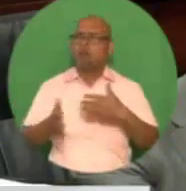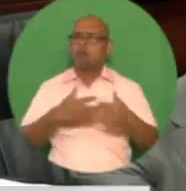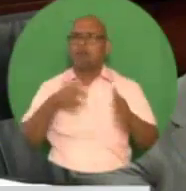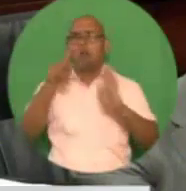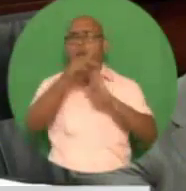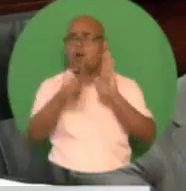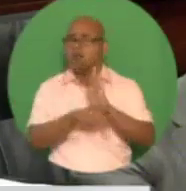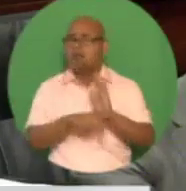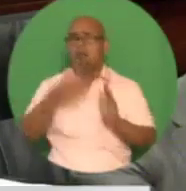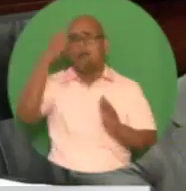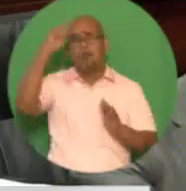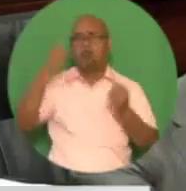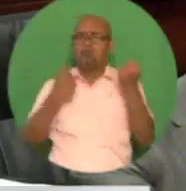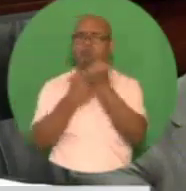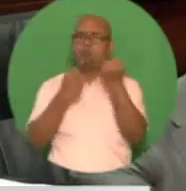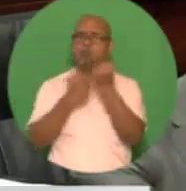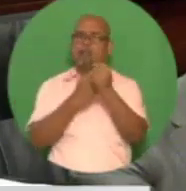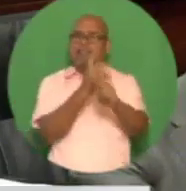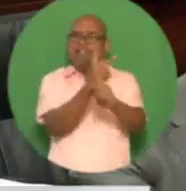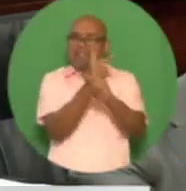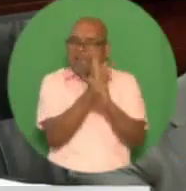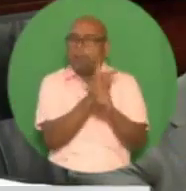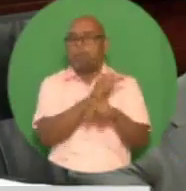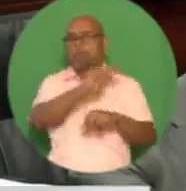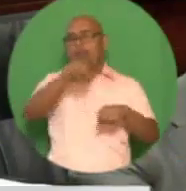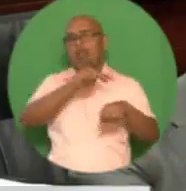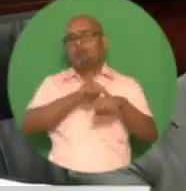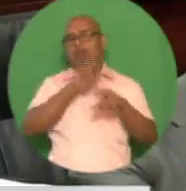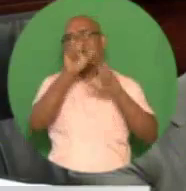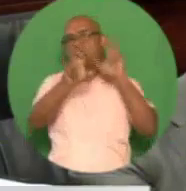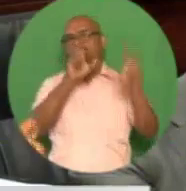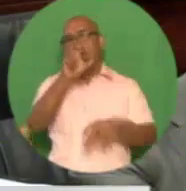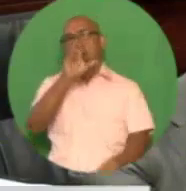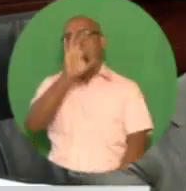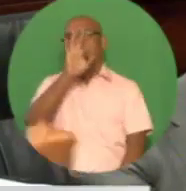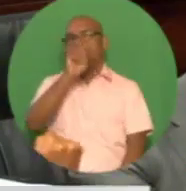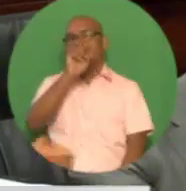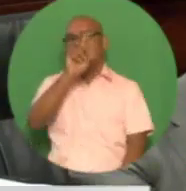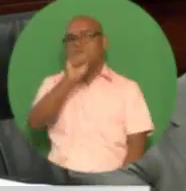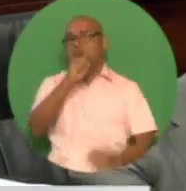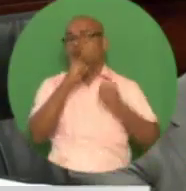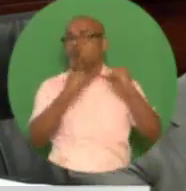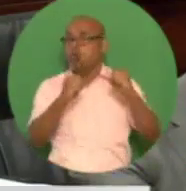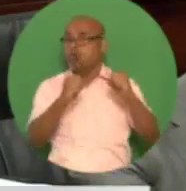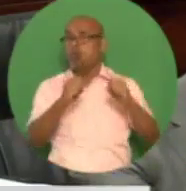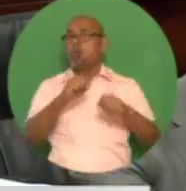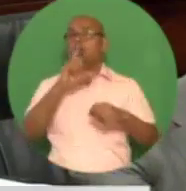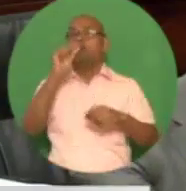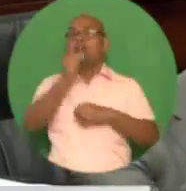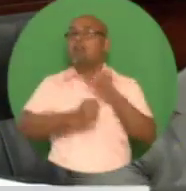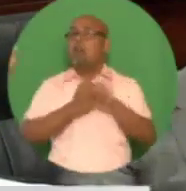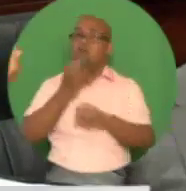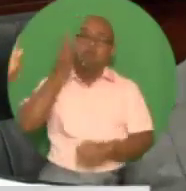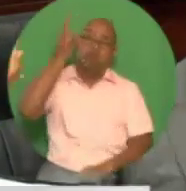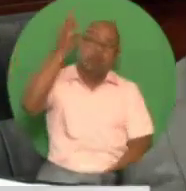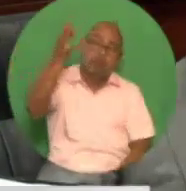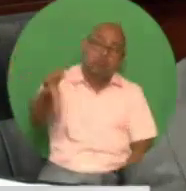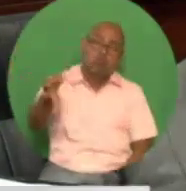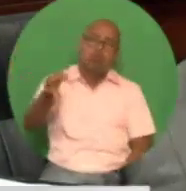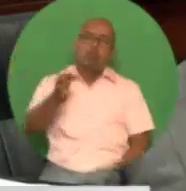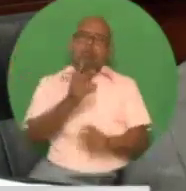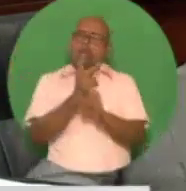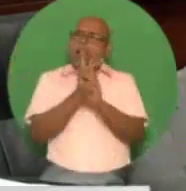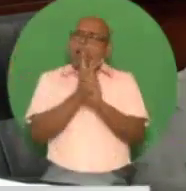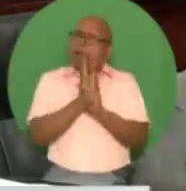the portfolio. In other words, after all of the bonds are redeemed, all of the NIF assets will still belong to the